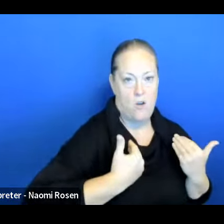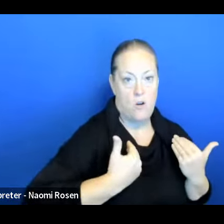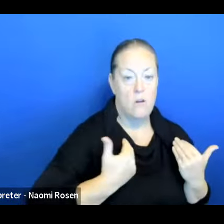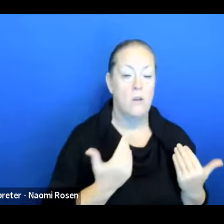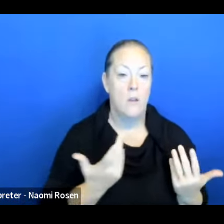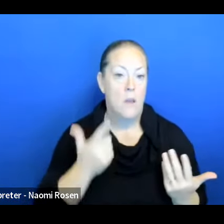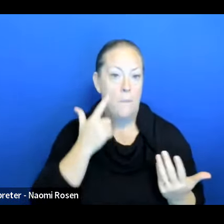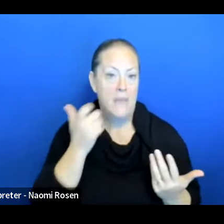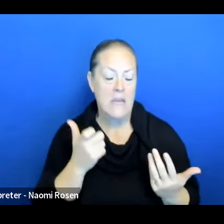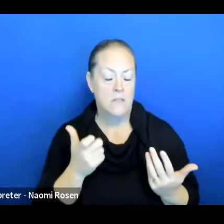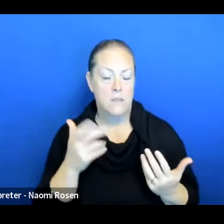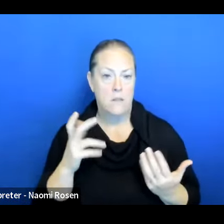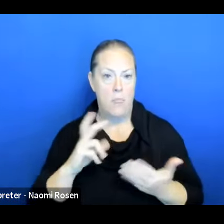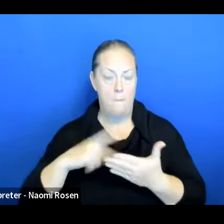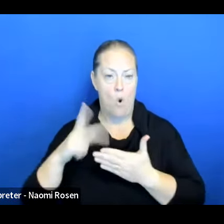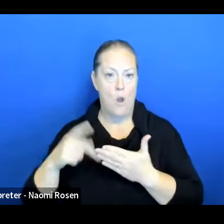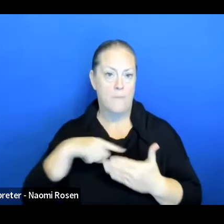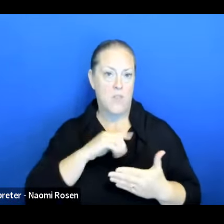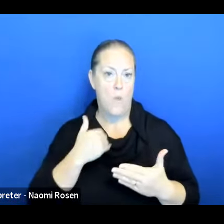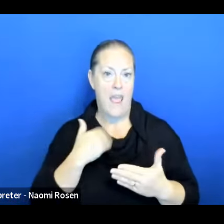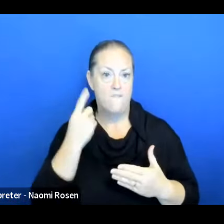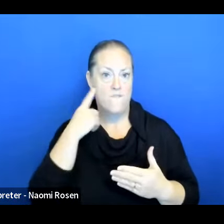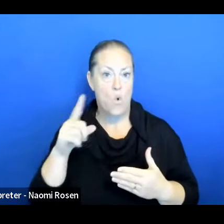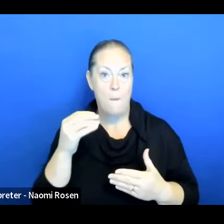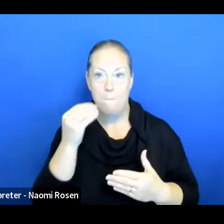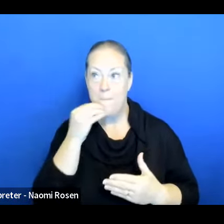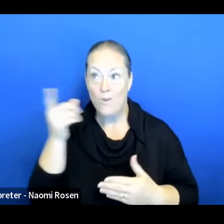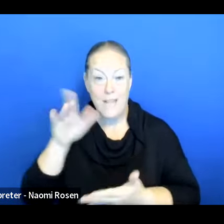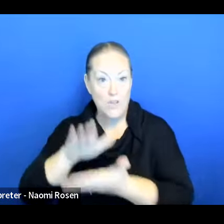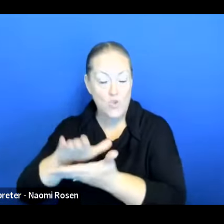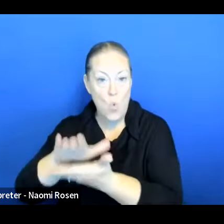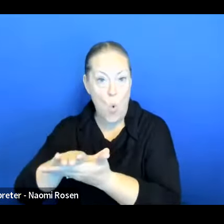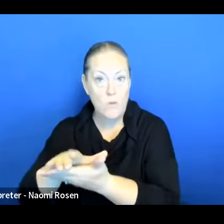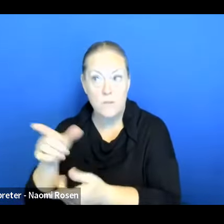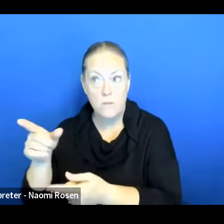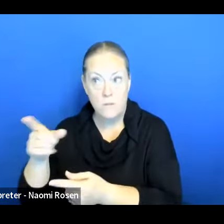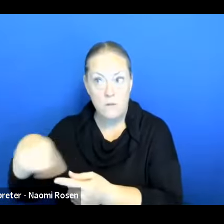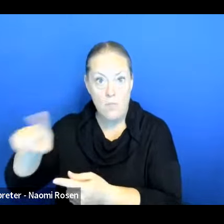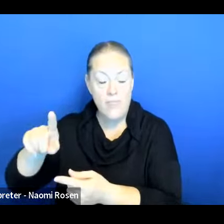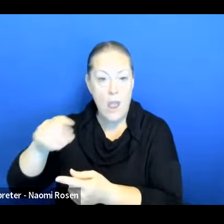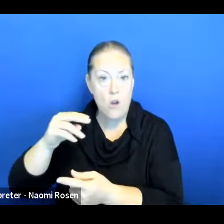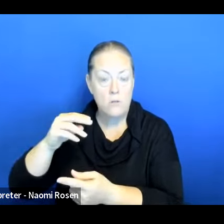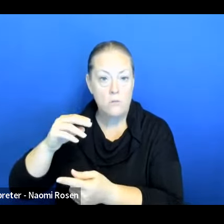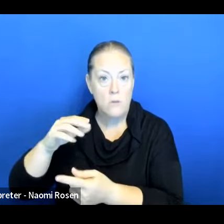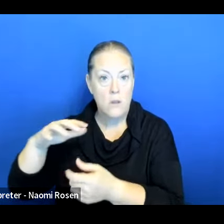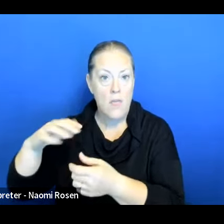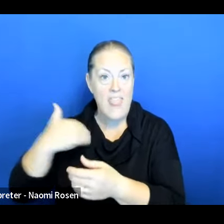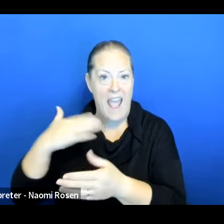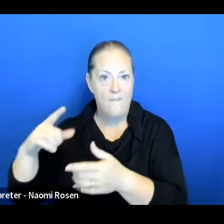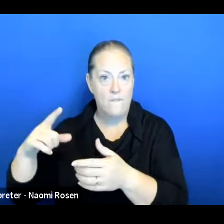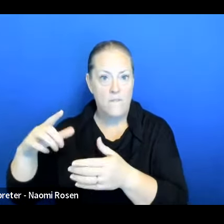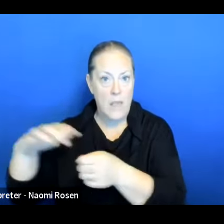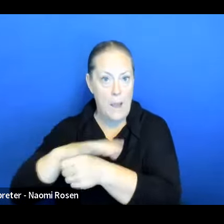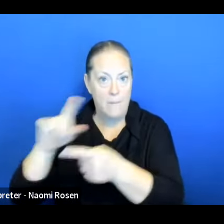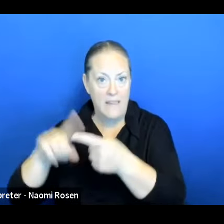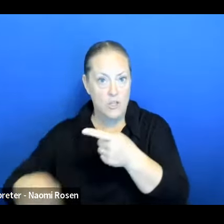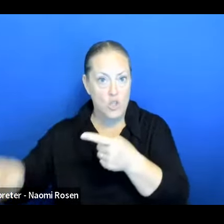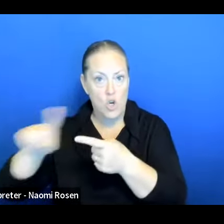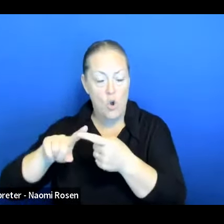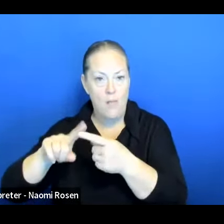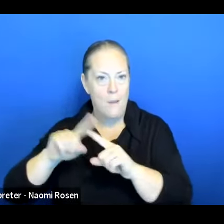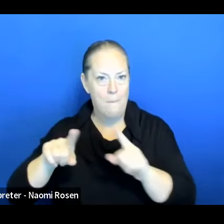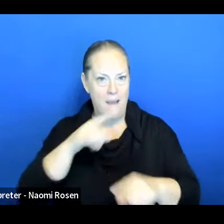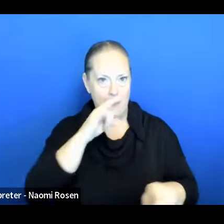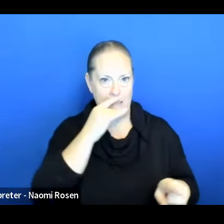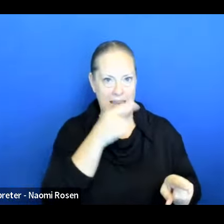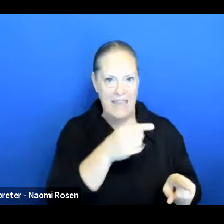programs that we have for, um, meals at schools, they are nutritious and they have the complete circle. Um, but do they eat all of